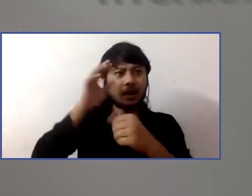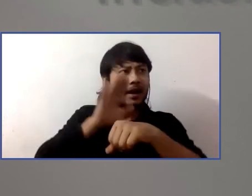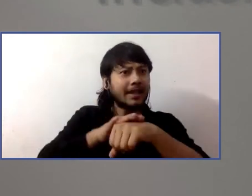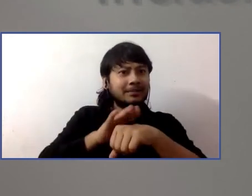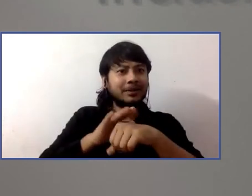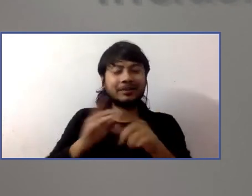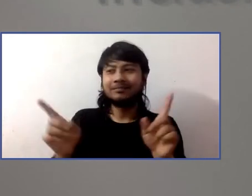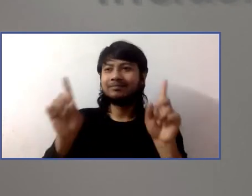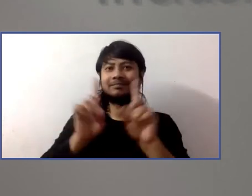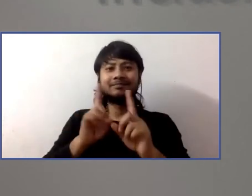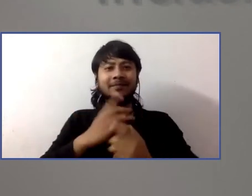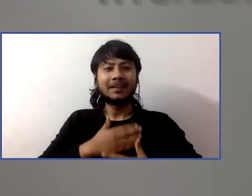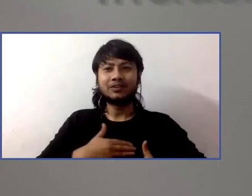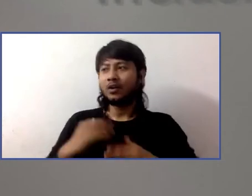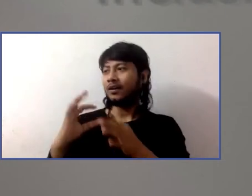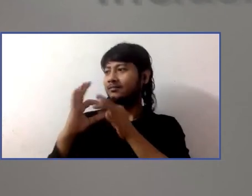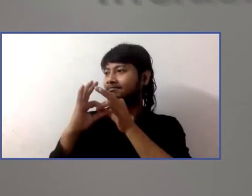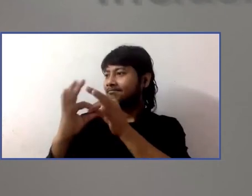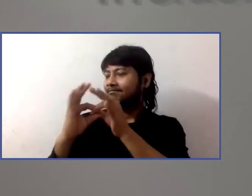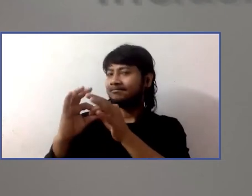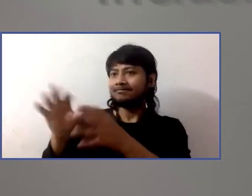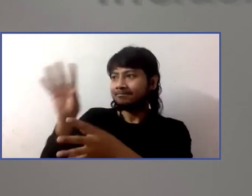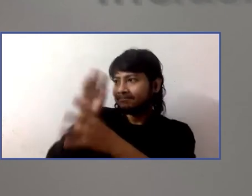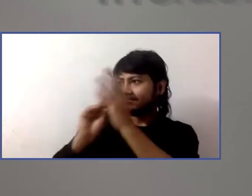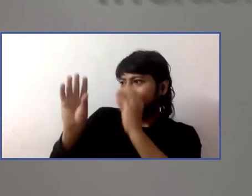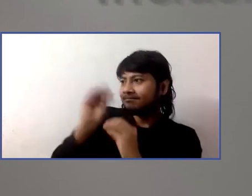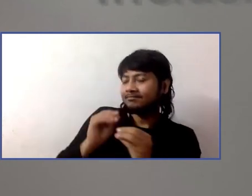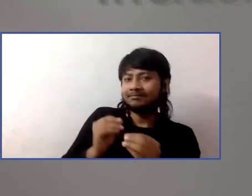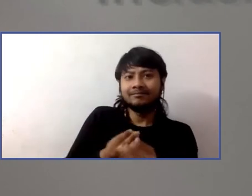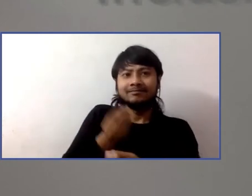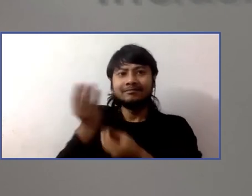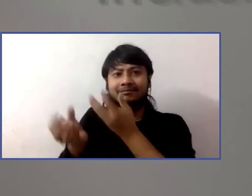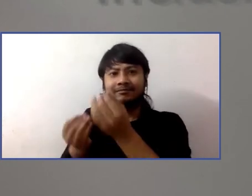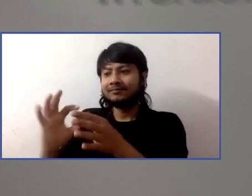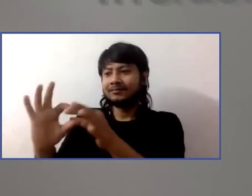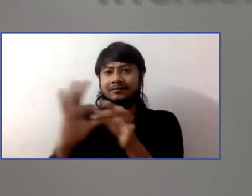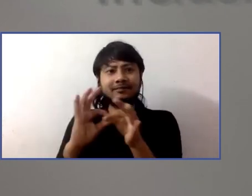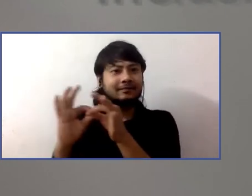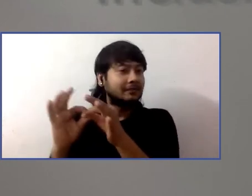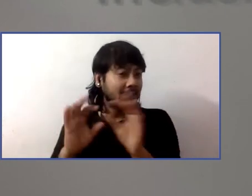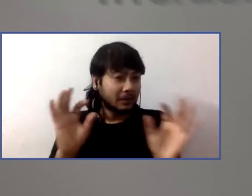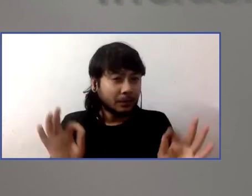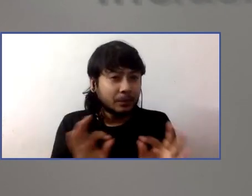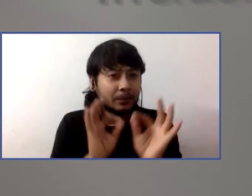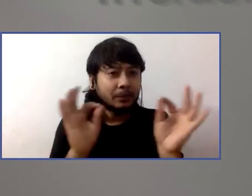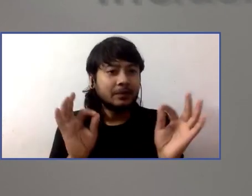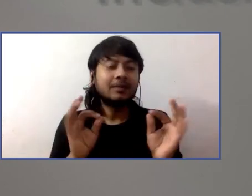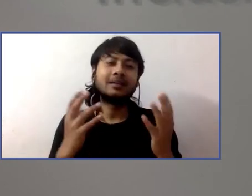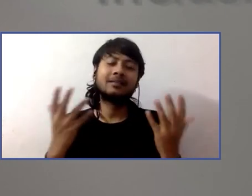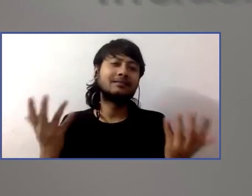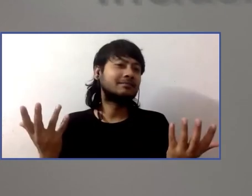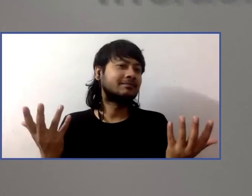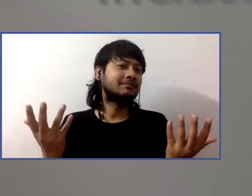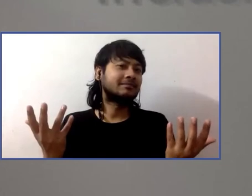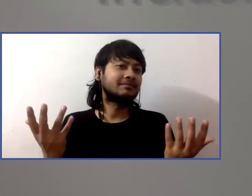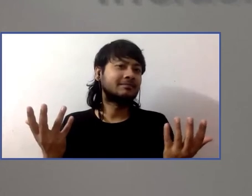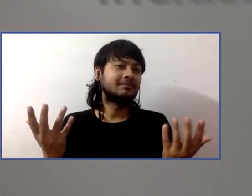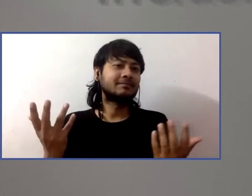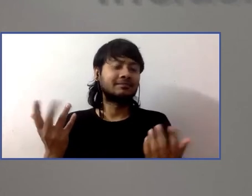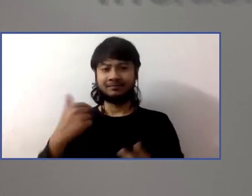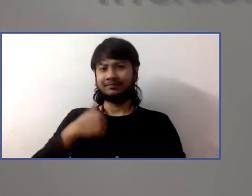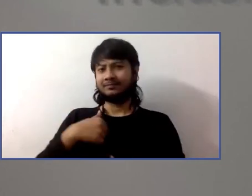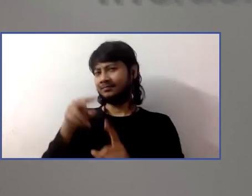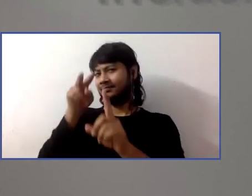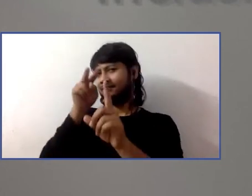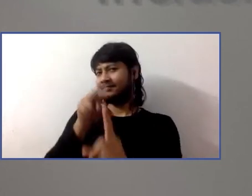and have this collective experience. Because I think at the end of the day, there's no better way to connect with, you know, a person